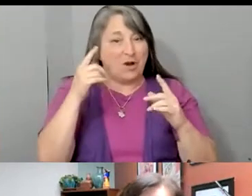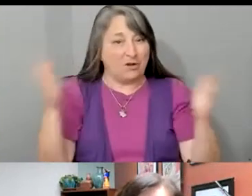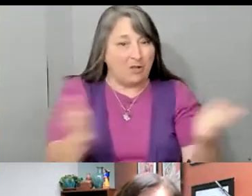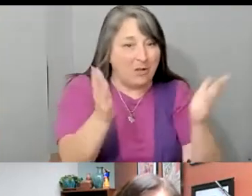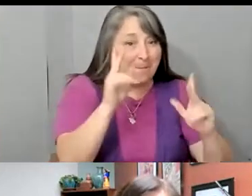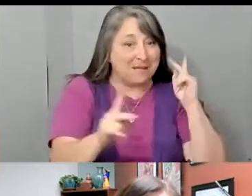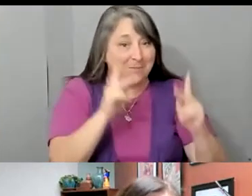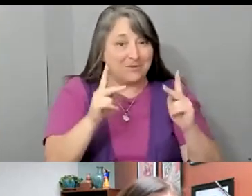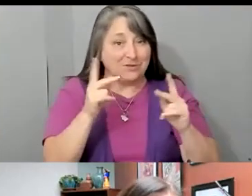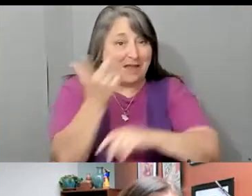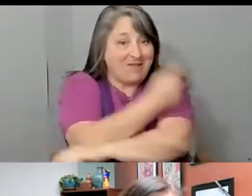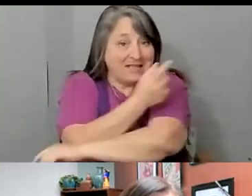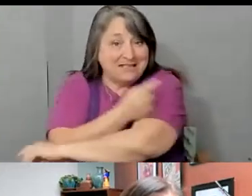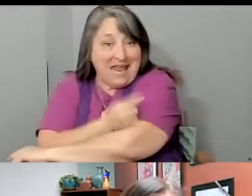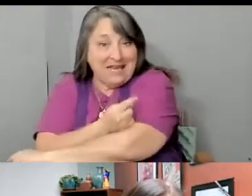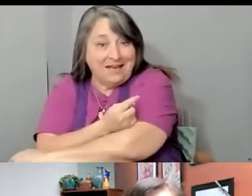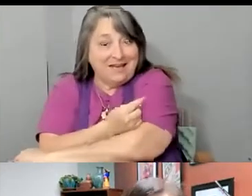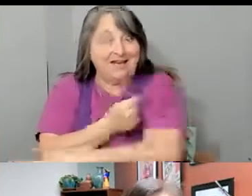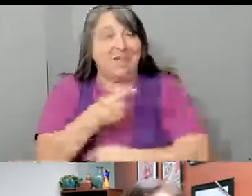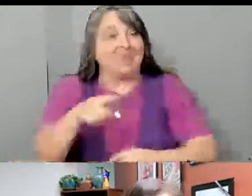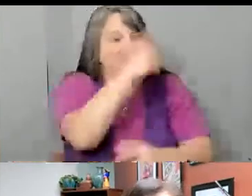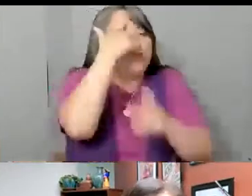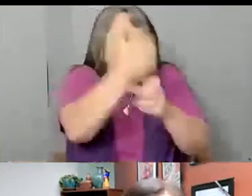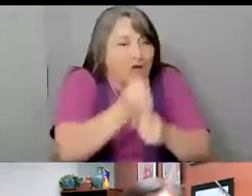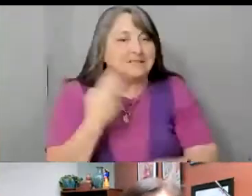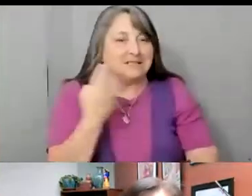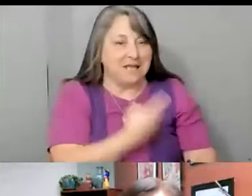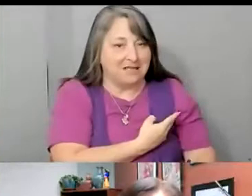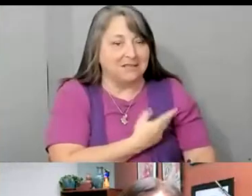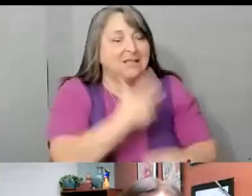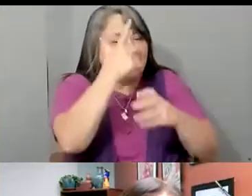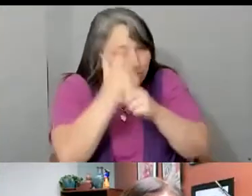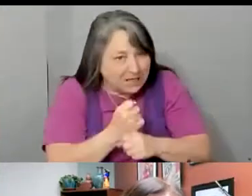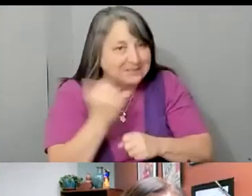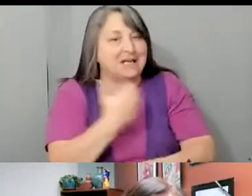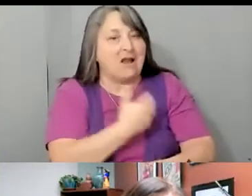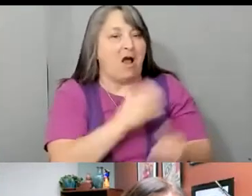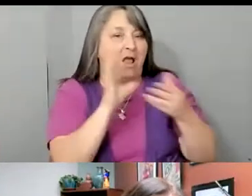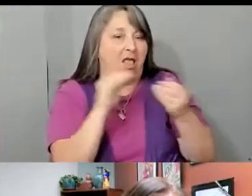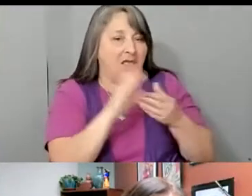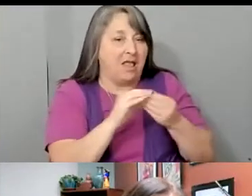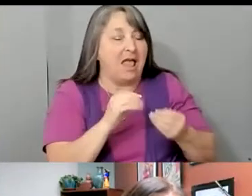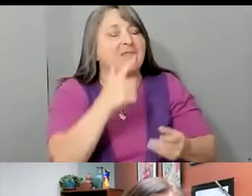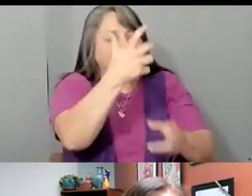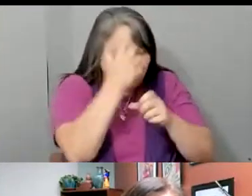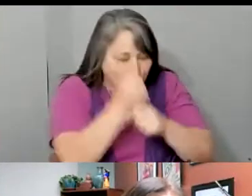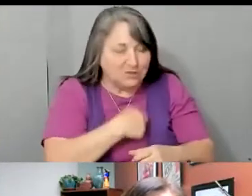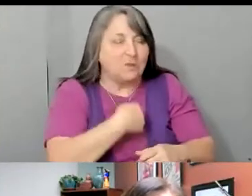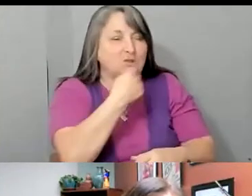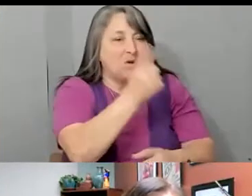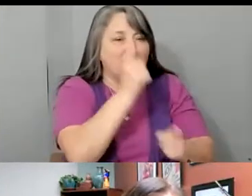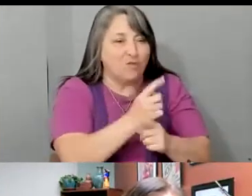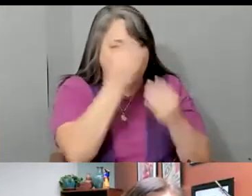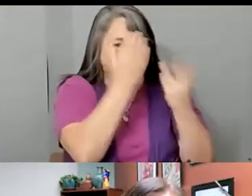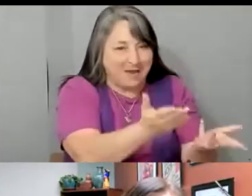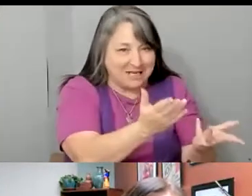got from our members because they trusted who we are, and they trusted our voice, and they trusted that we were giving them the right information, and we were there